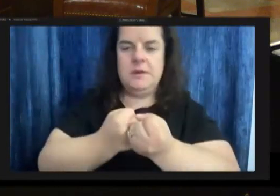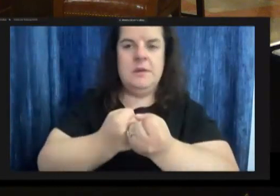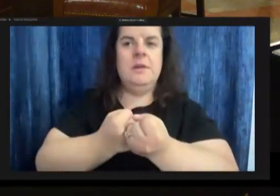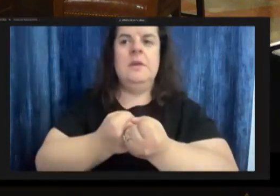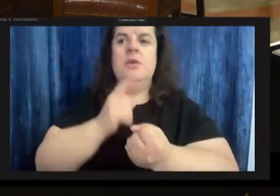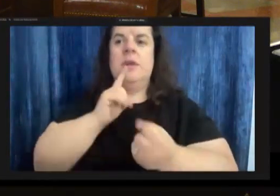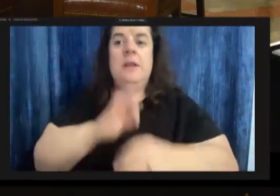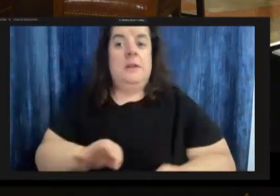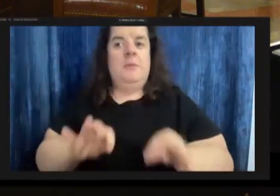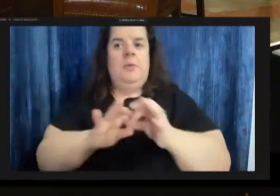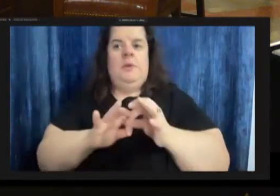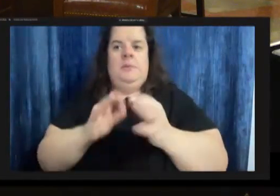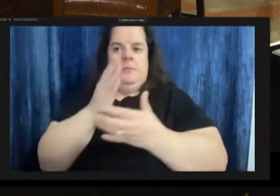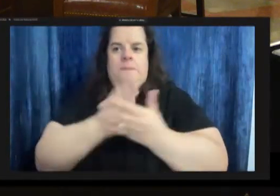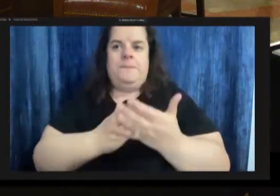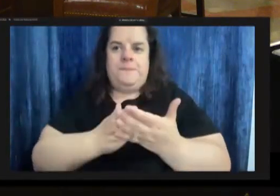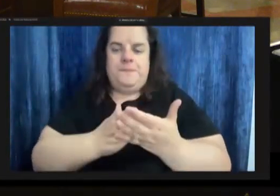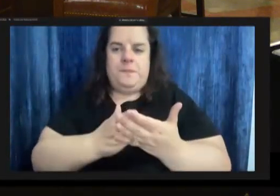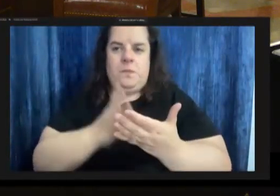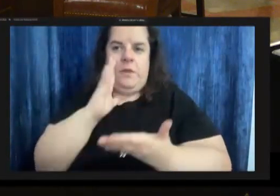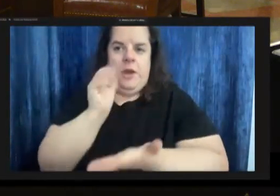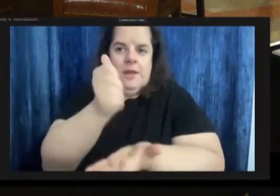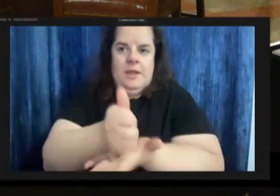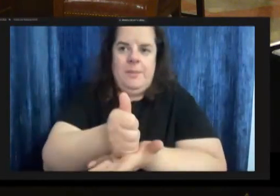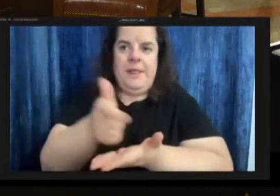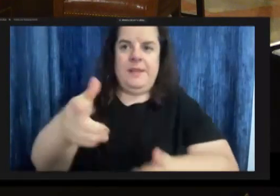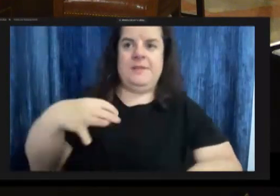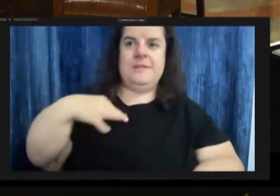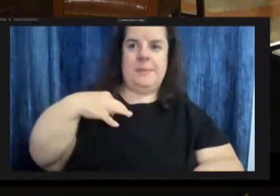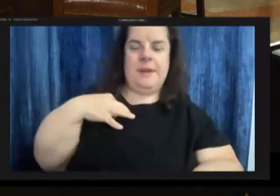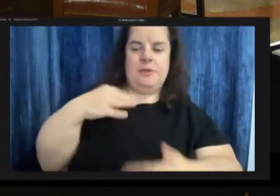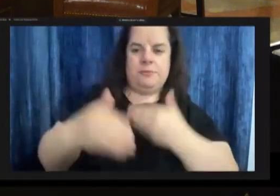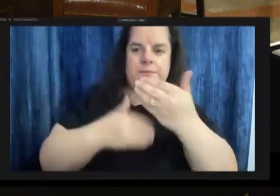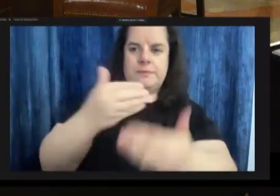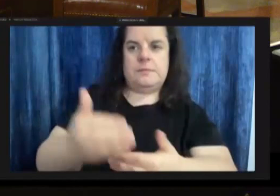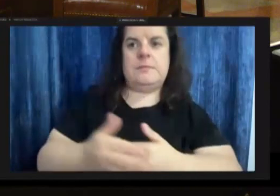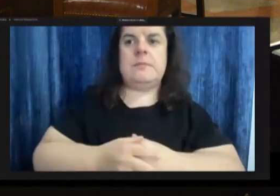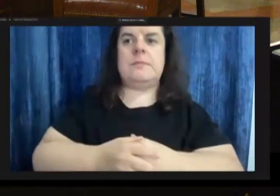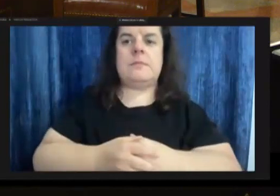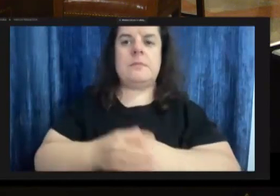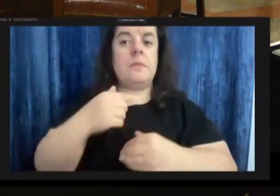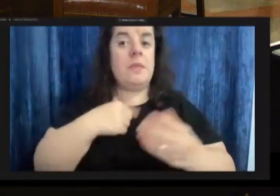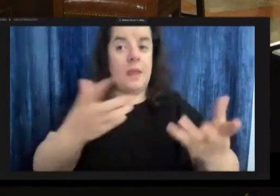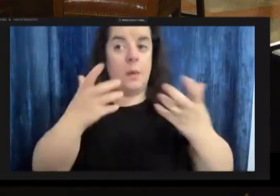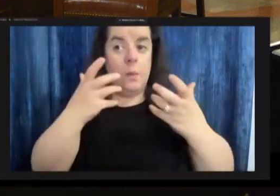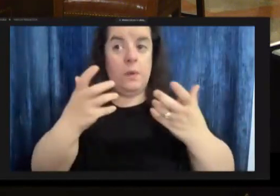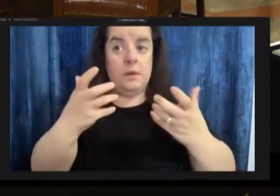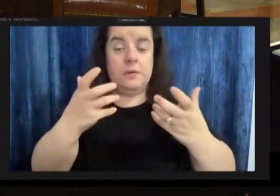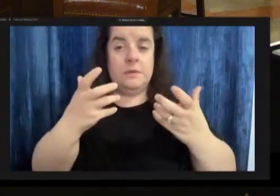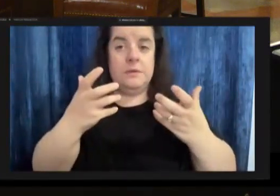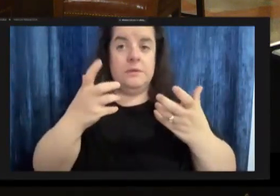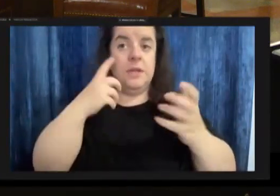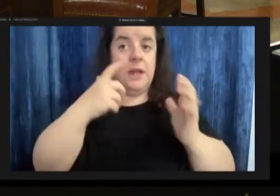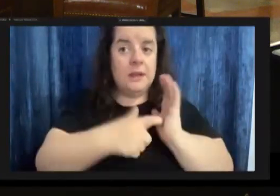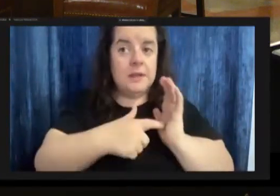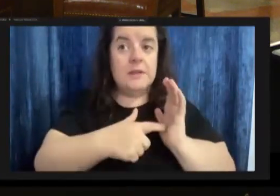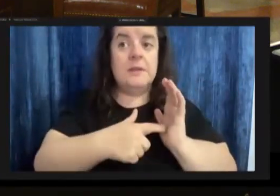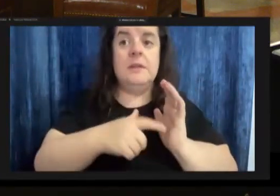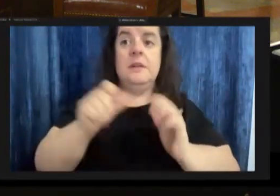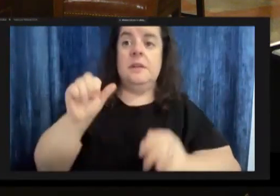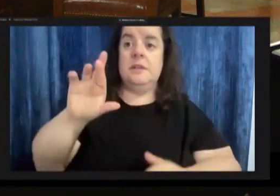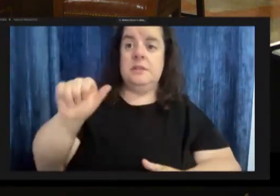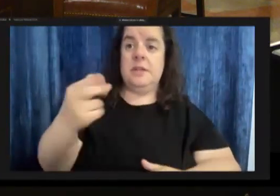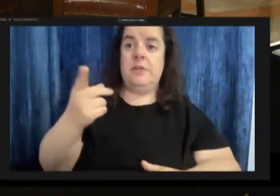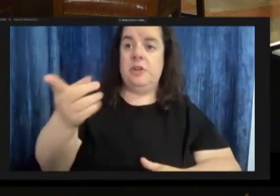instrumental in kind of helping this nomination along and i do want to kind of acknowledge uh what sarah had said